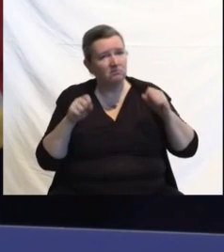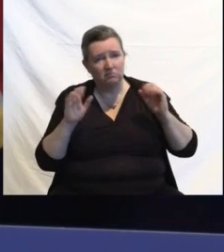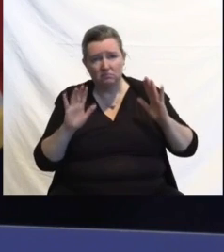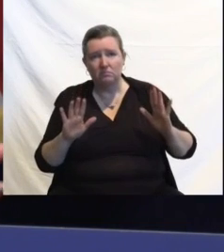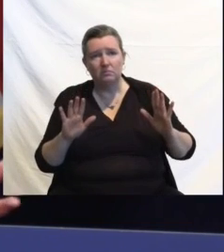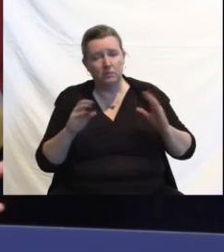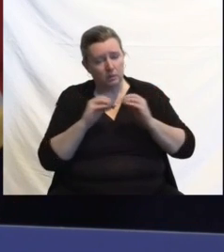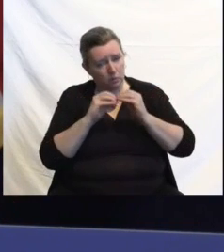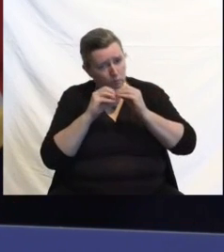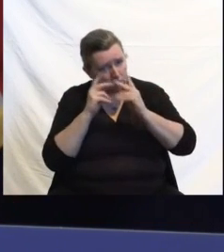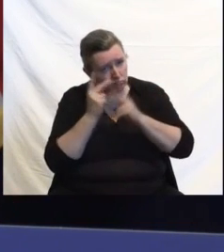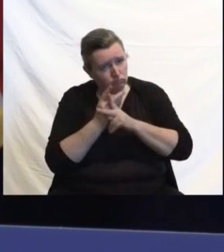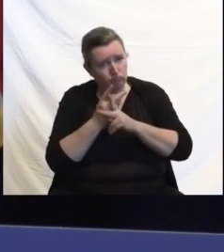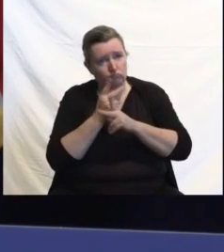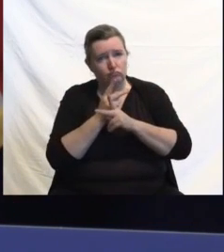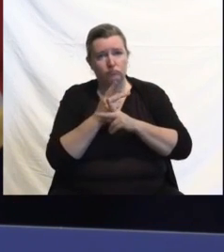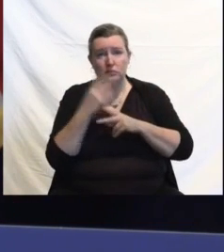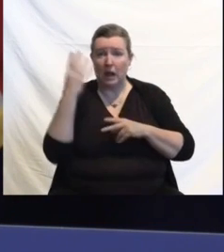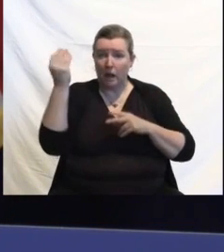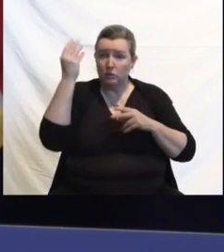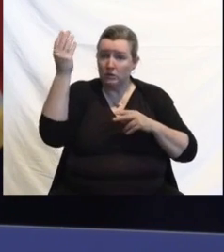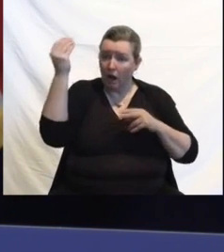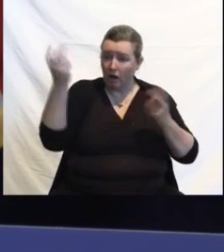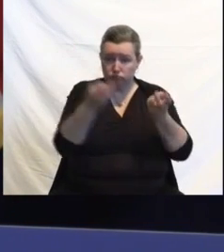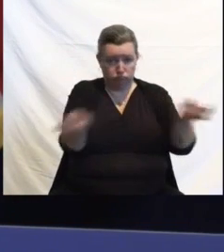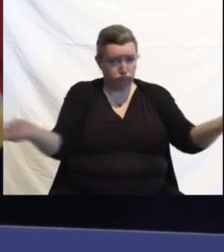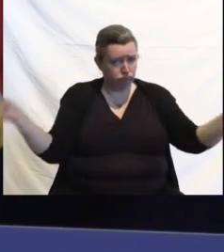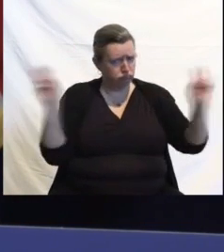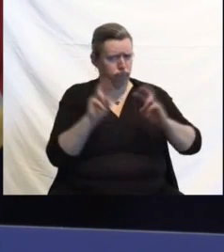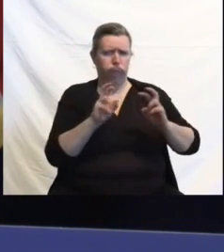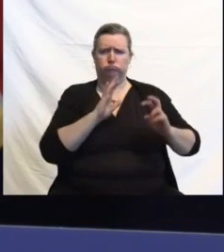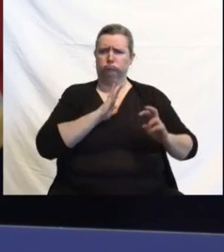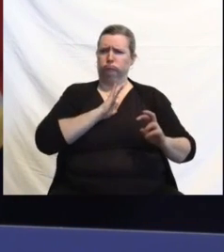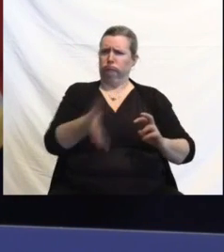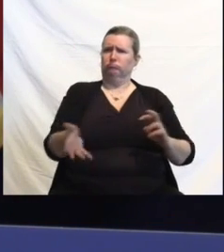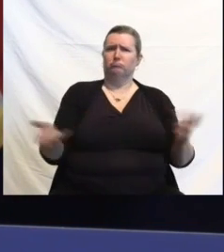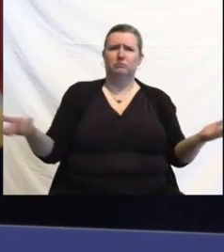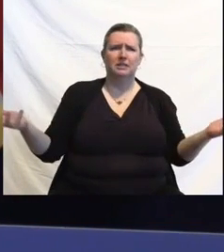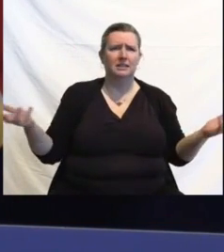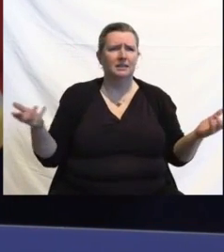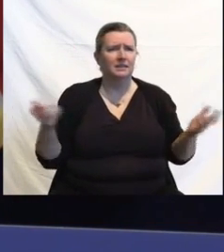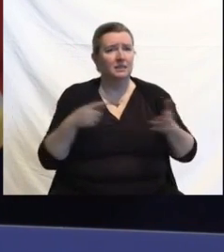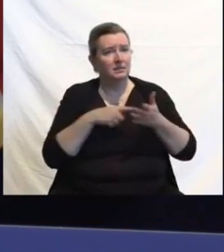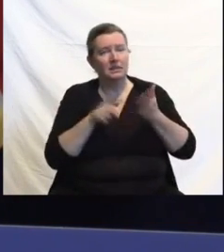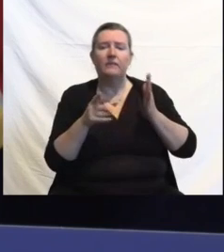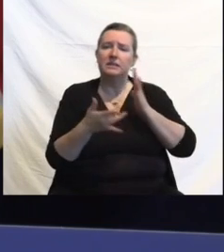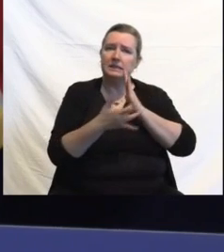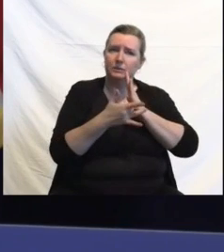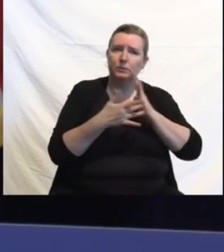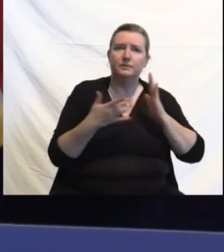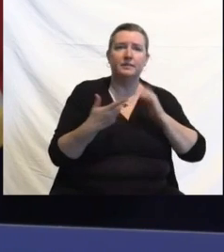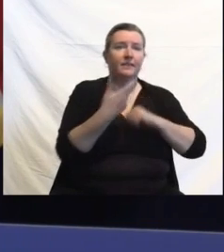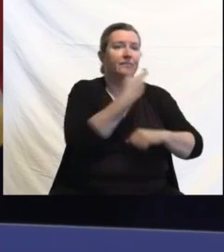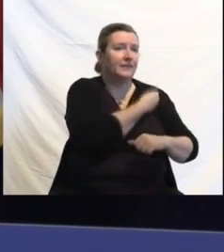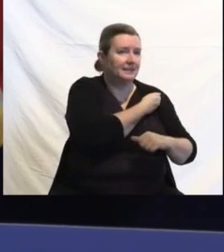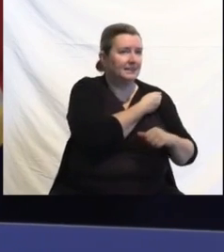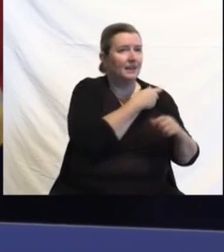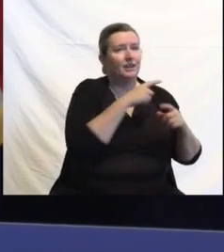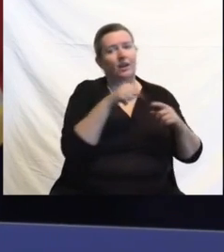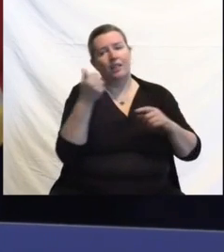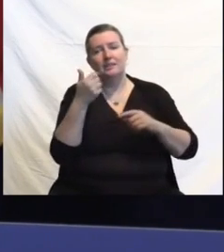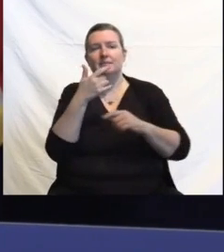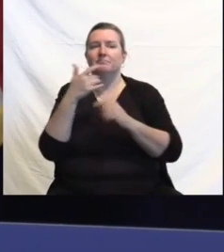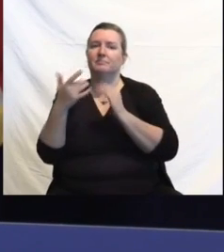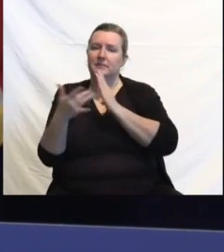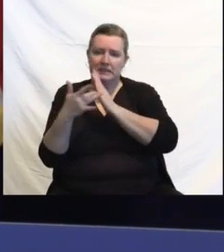outdoors, you know, potentially to again, look at some of the other tools that we have in addition to the vaccinations in light of